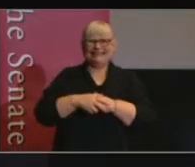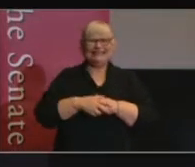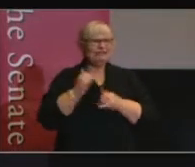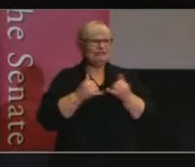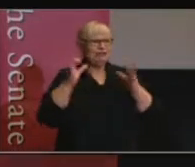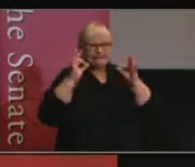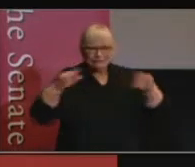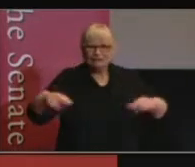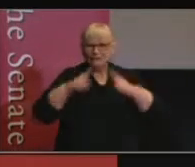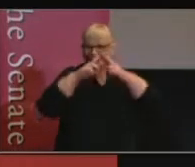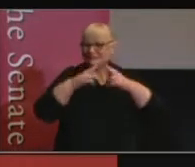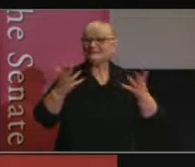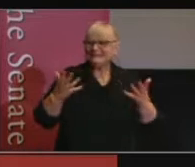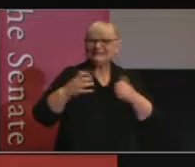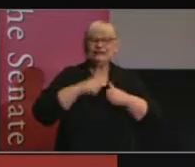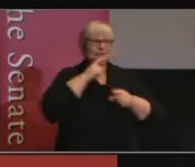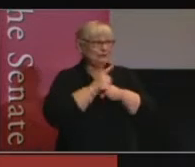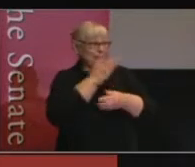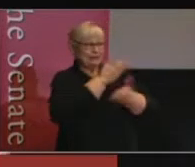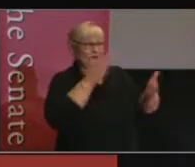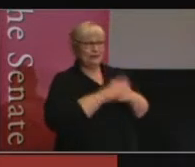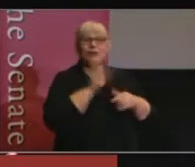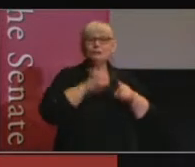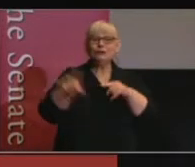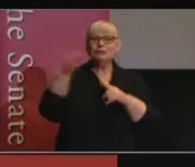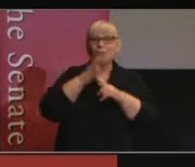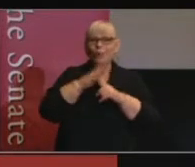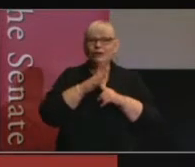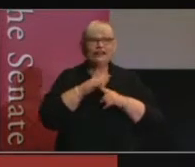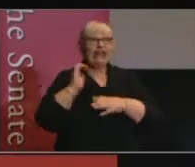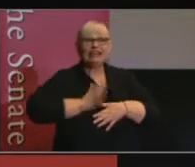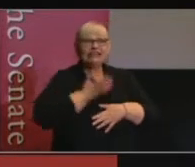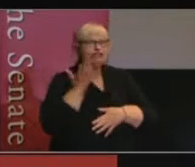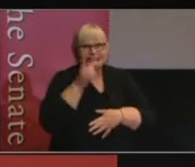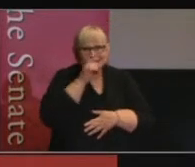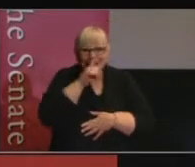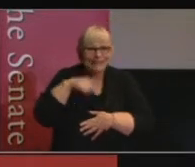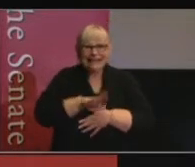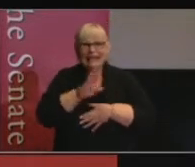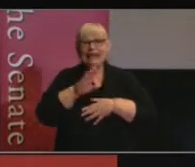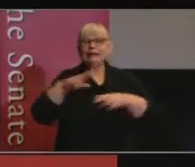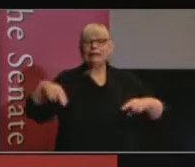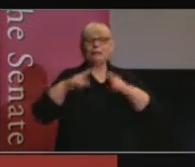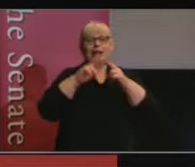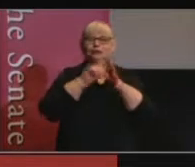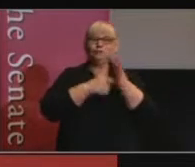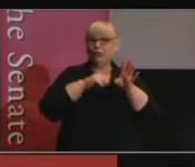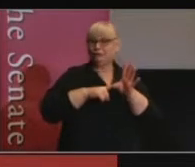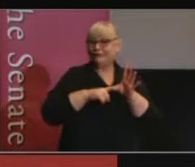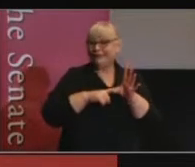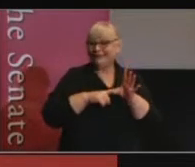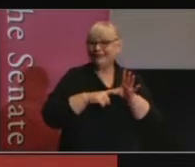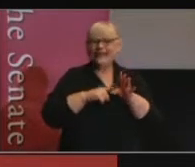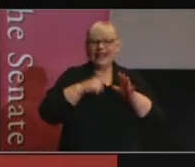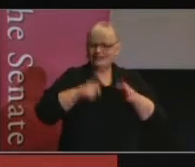special place and talking to you, the most important and fascinating people in our parliamentary democracy and the focus